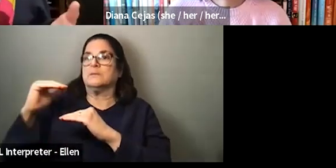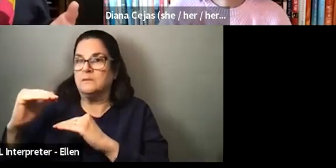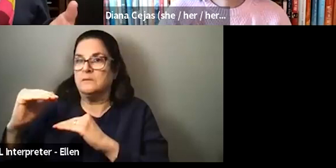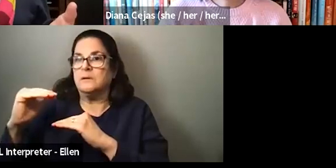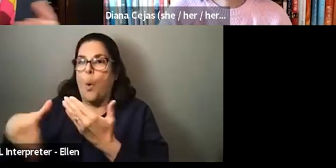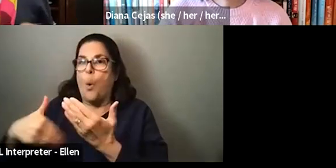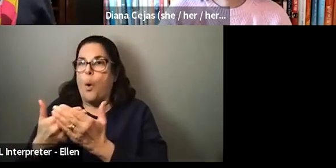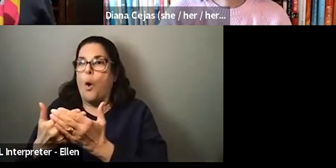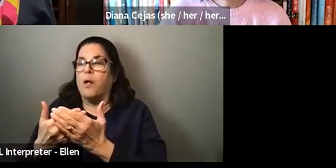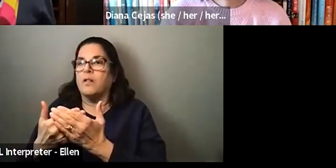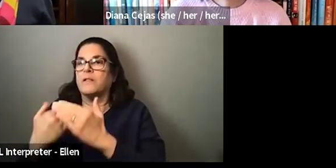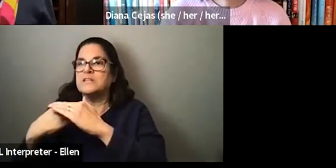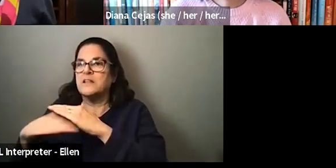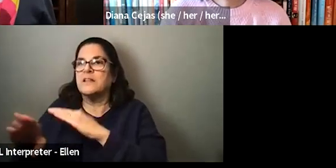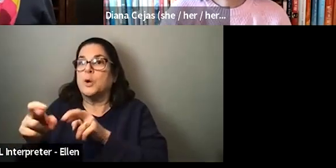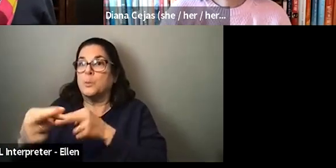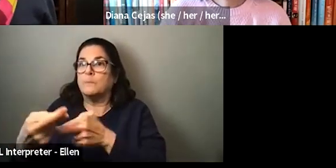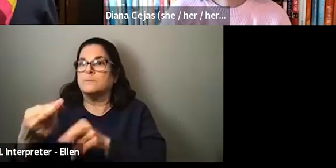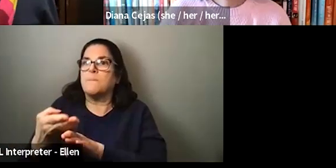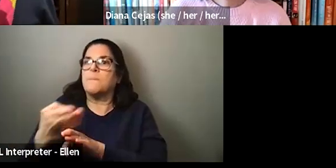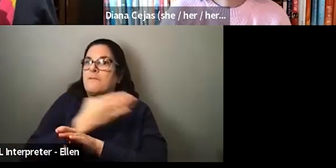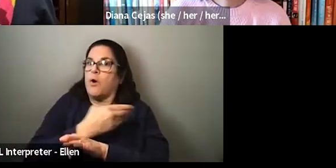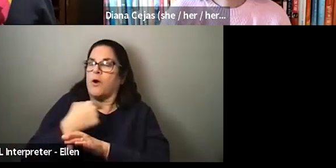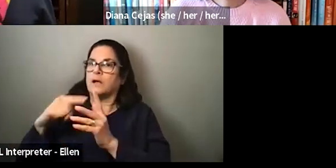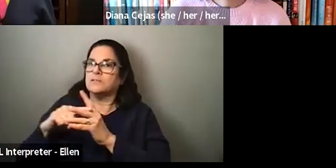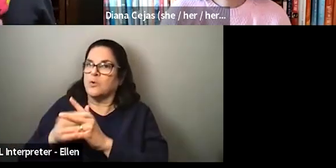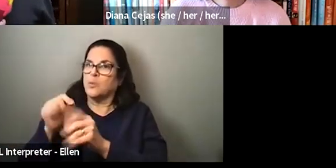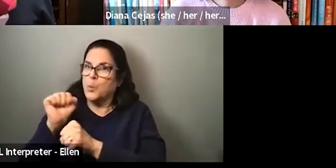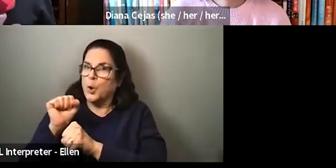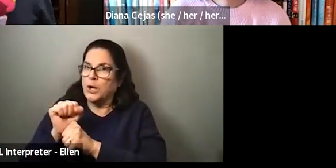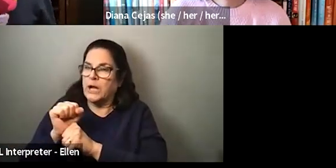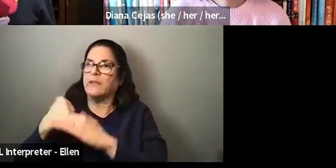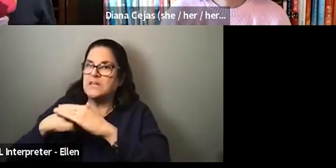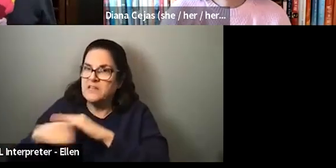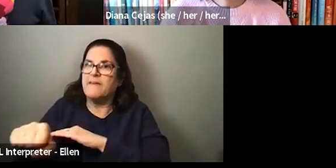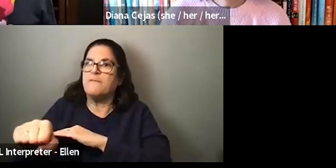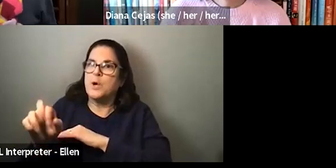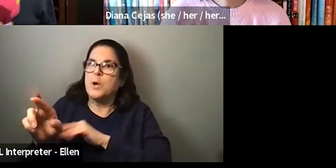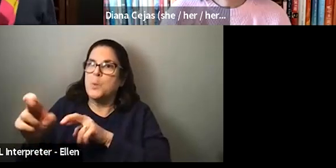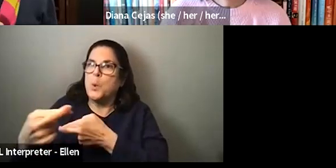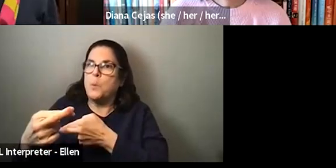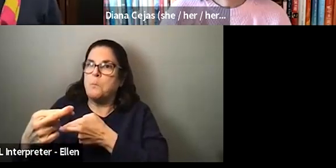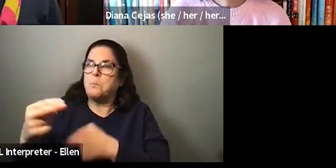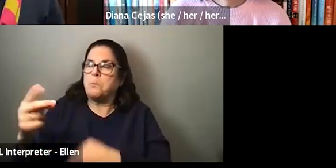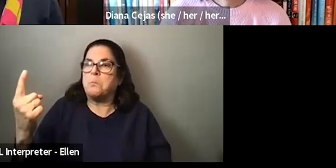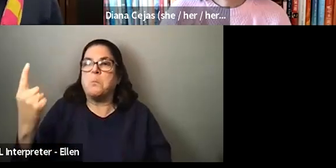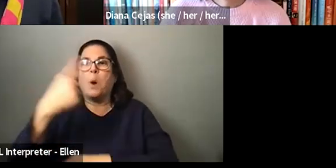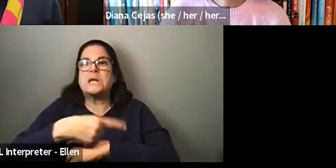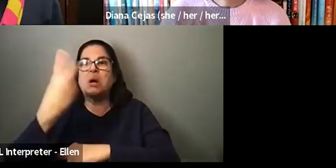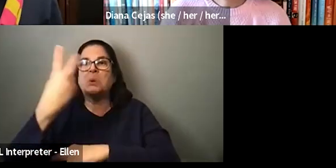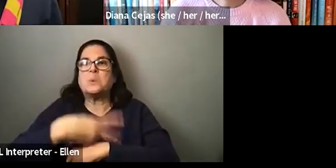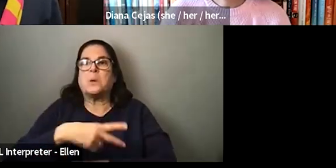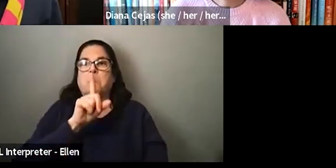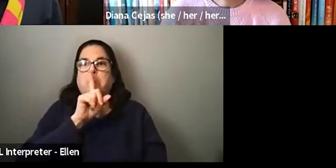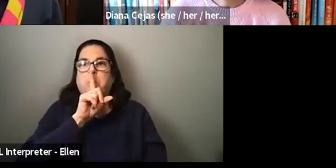I'm on service in the delivery room. Cause that would be bad. And I got no response for a day or two from our head